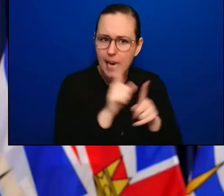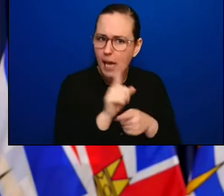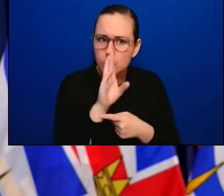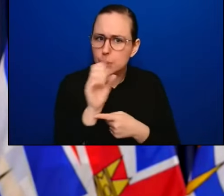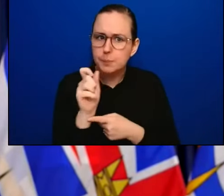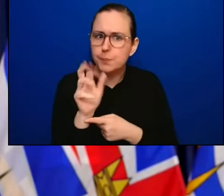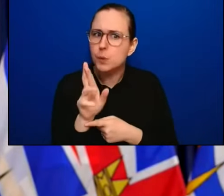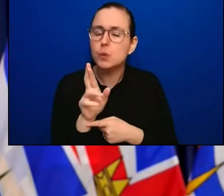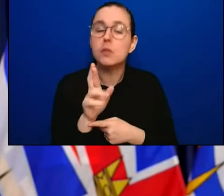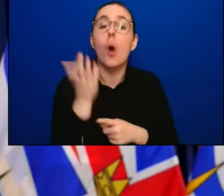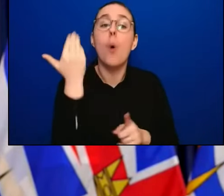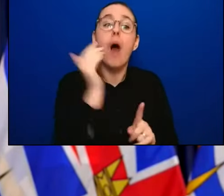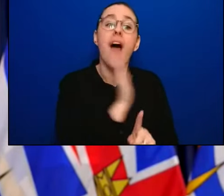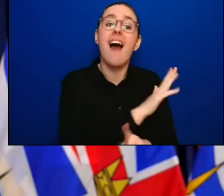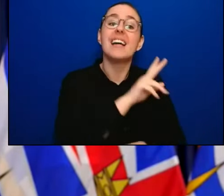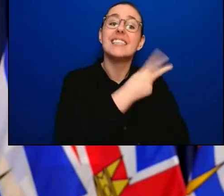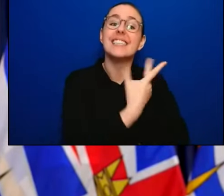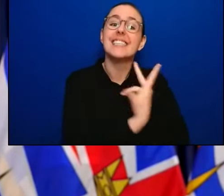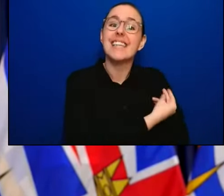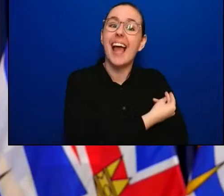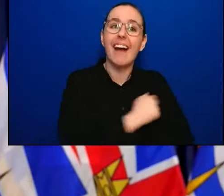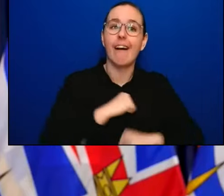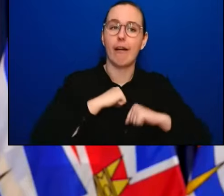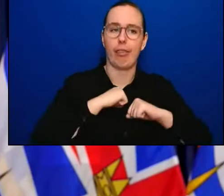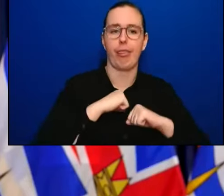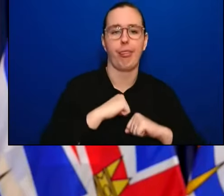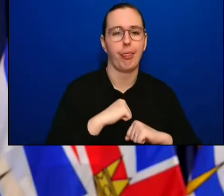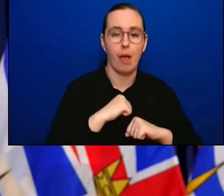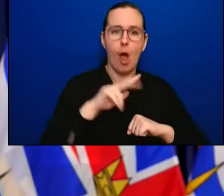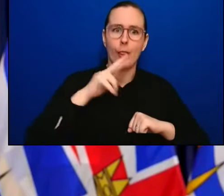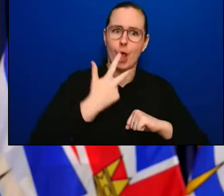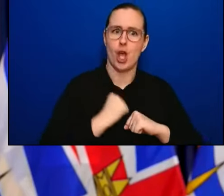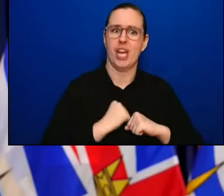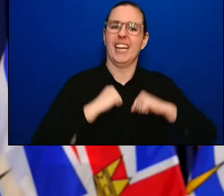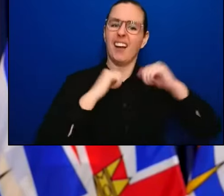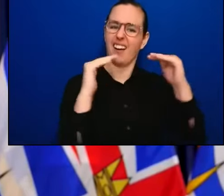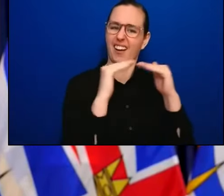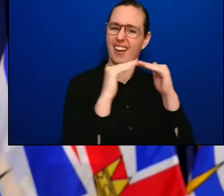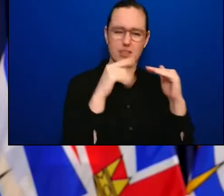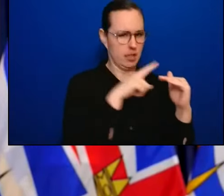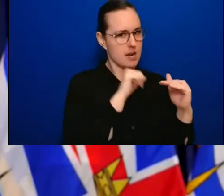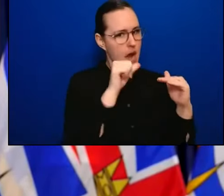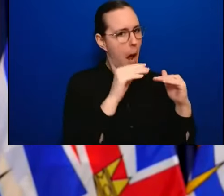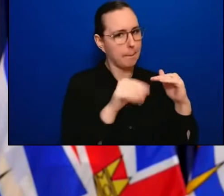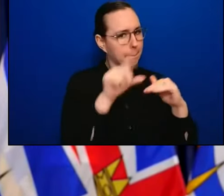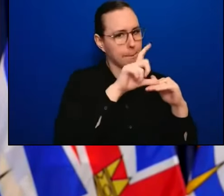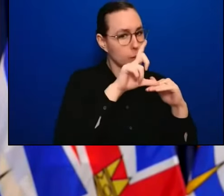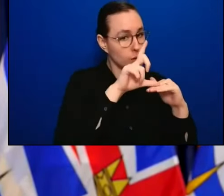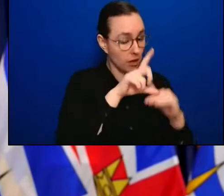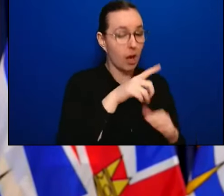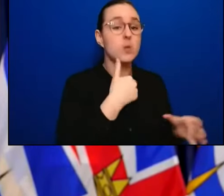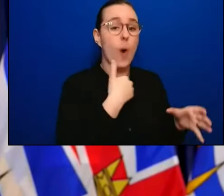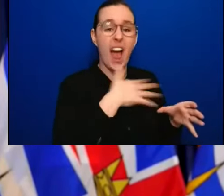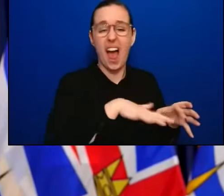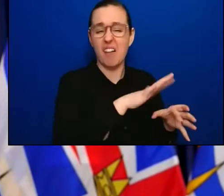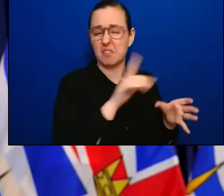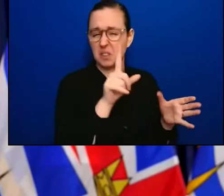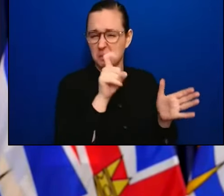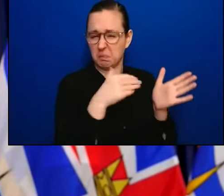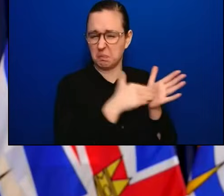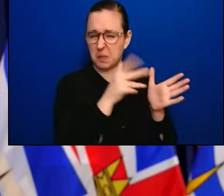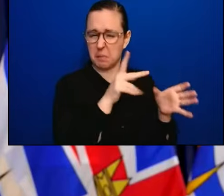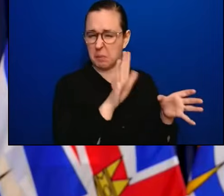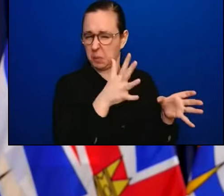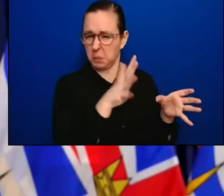vaccines last fall. That's about 100,000 people in those categories. Those people who have our